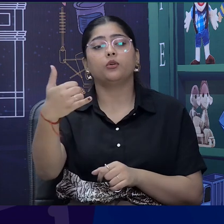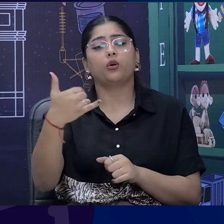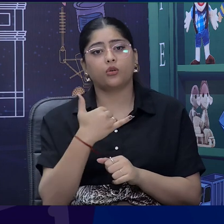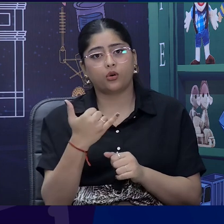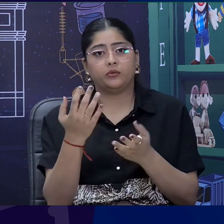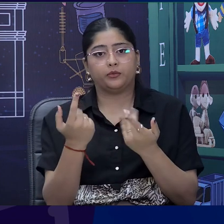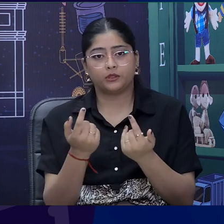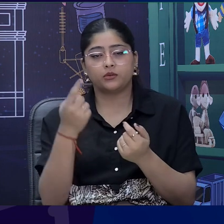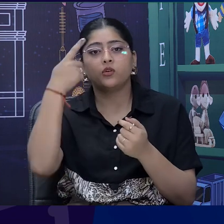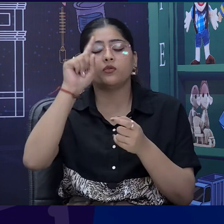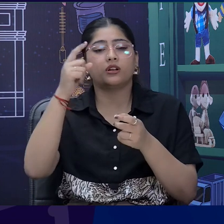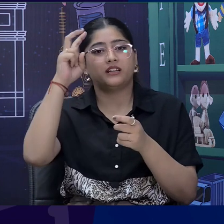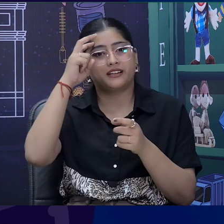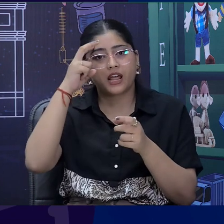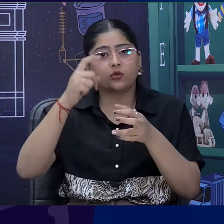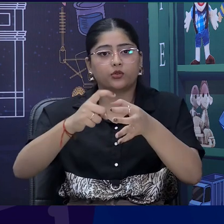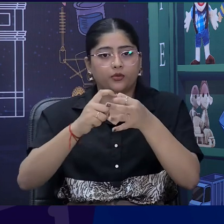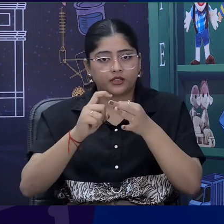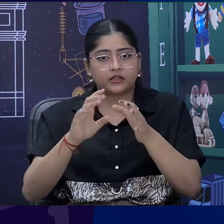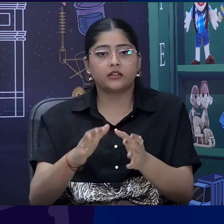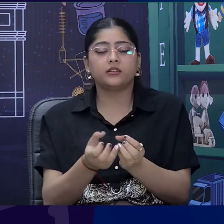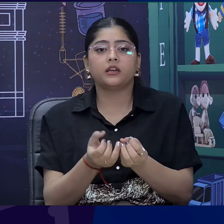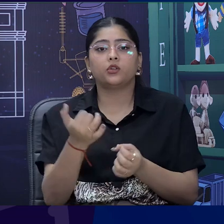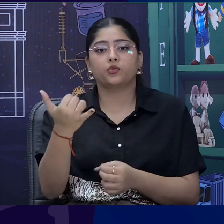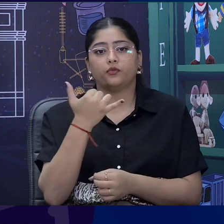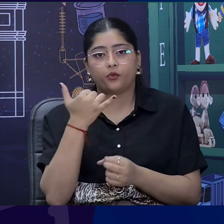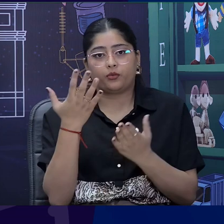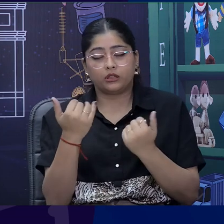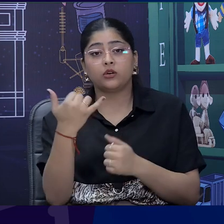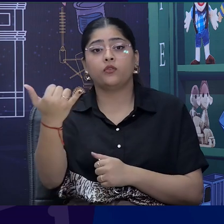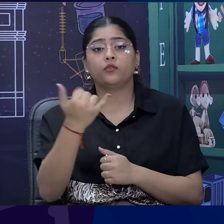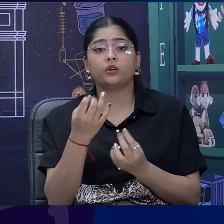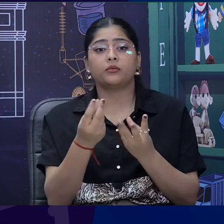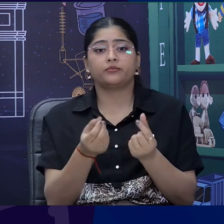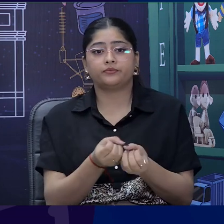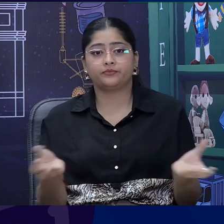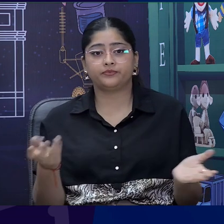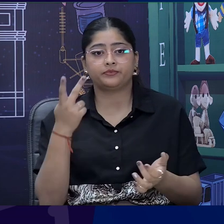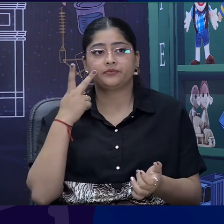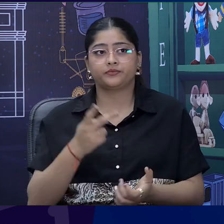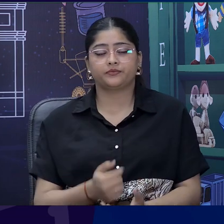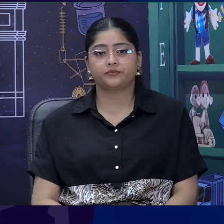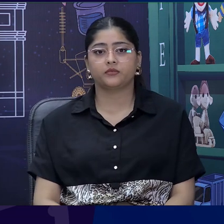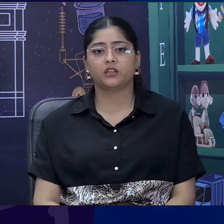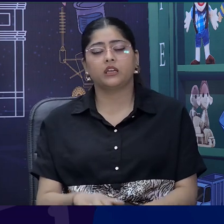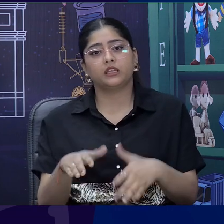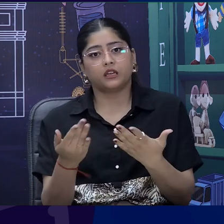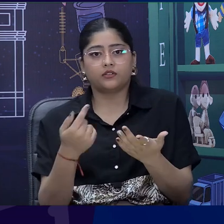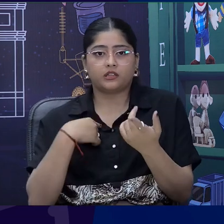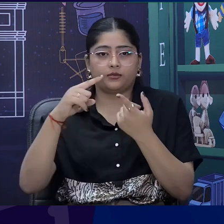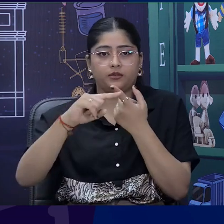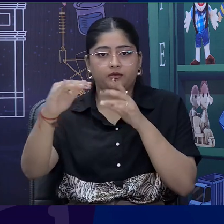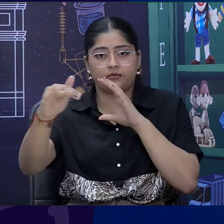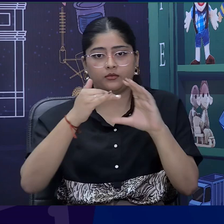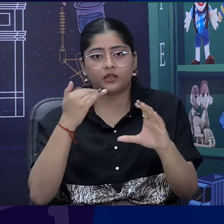our telephone number that is 8800-440-559. Either you can drop a mail as